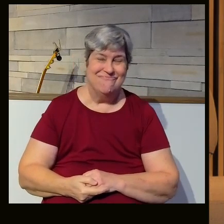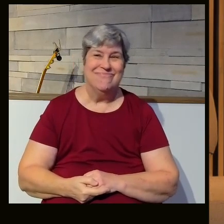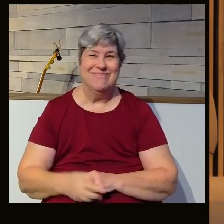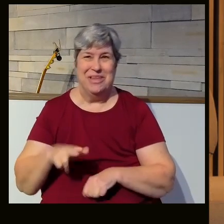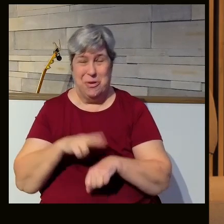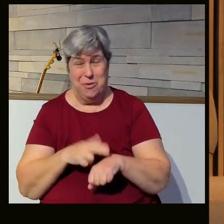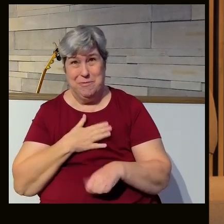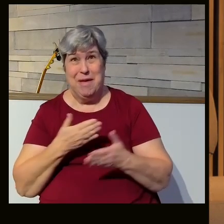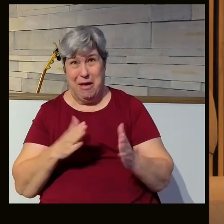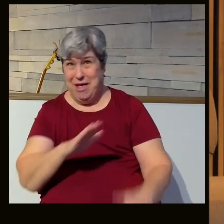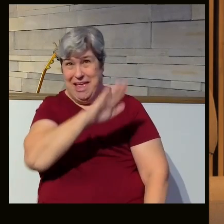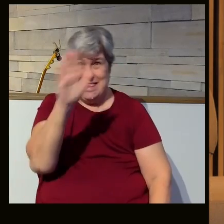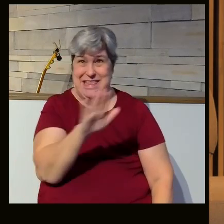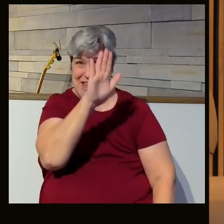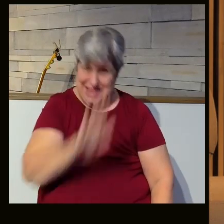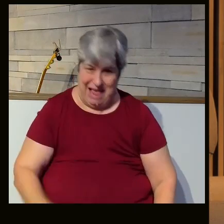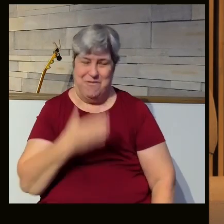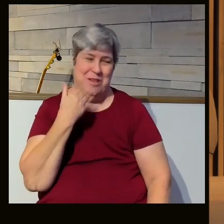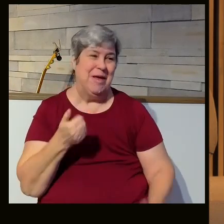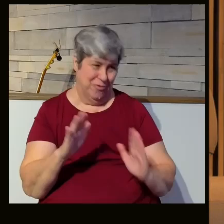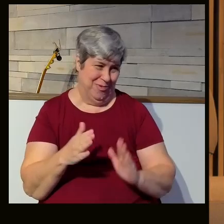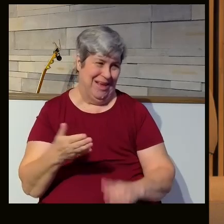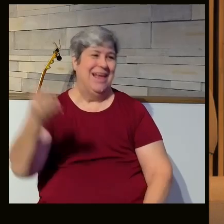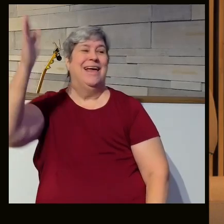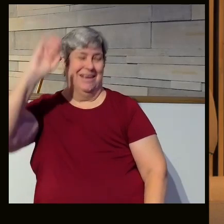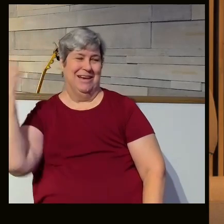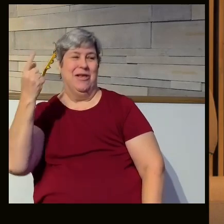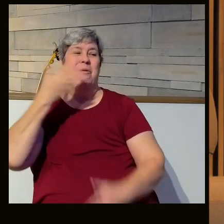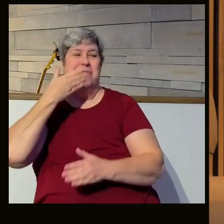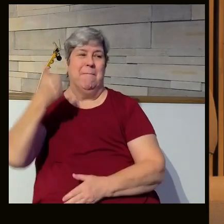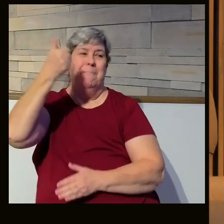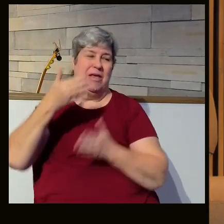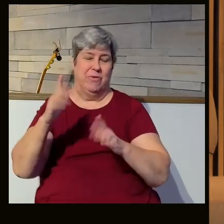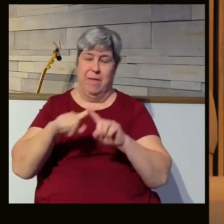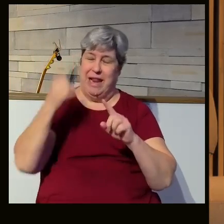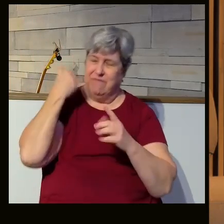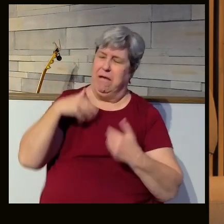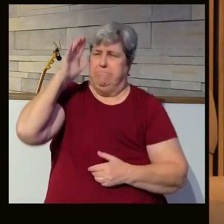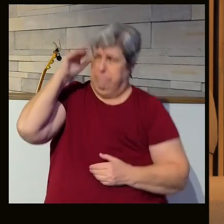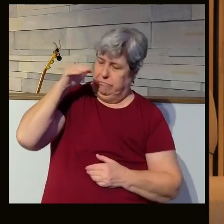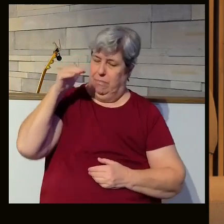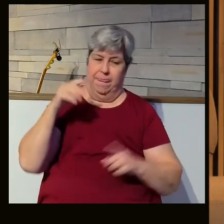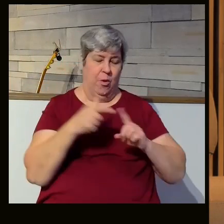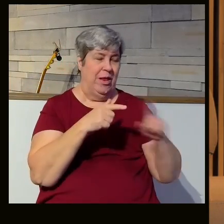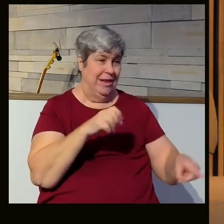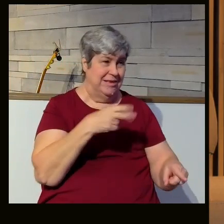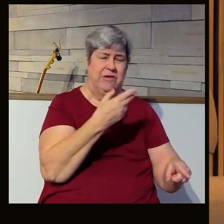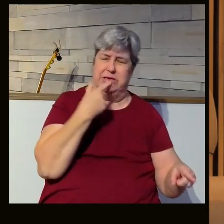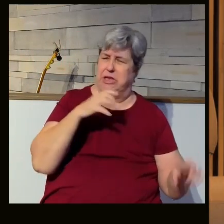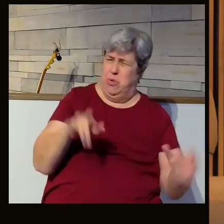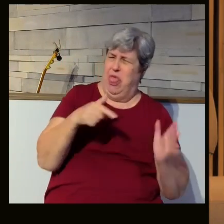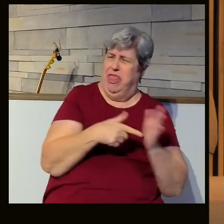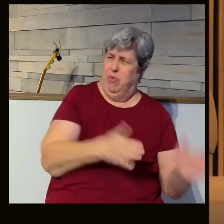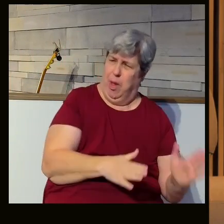And of course, my way is never the best way. God's is always the best. But even whenever I get headstrong, when Sarah was headstrong, let's do it this